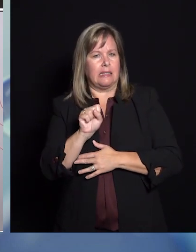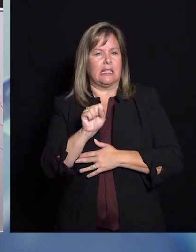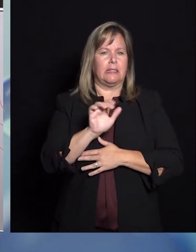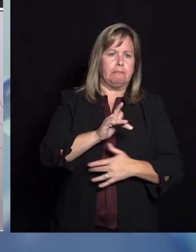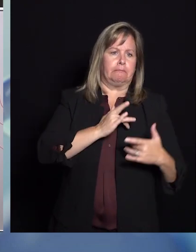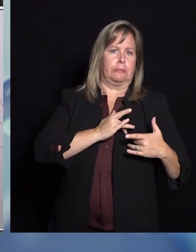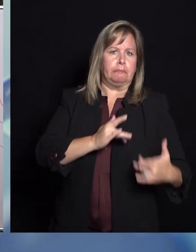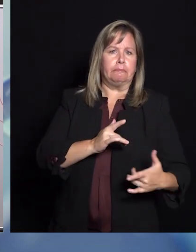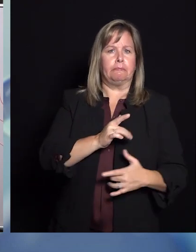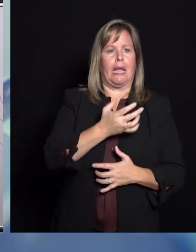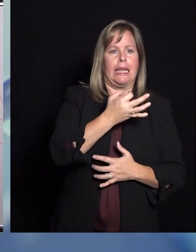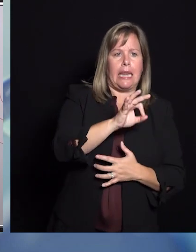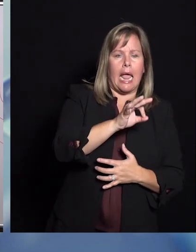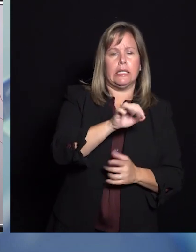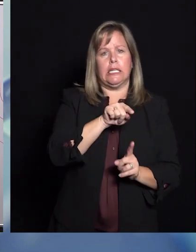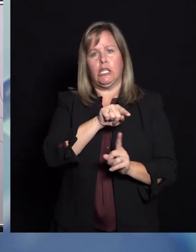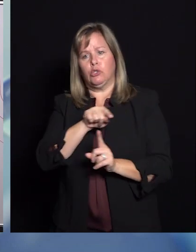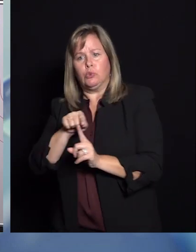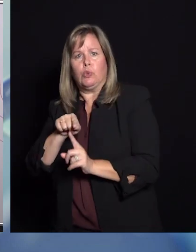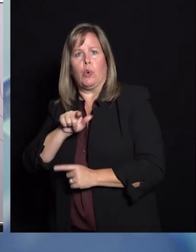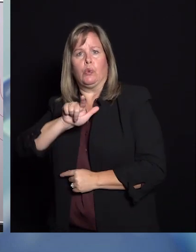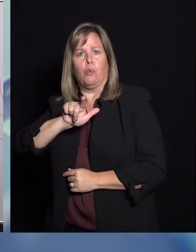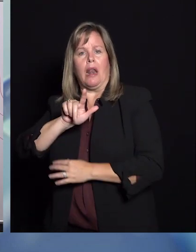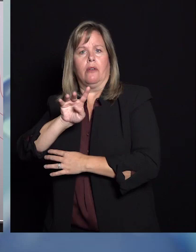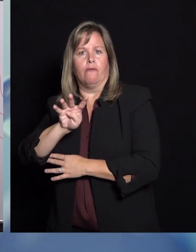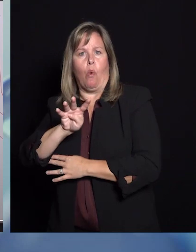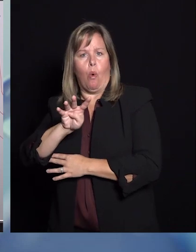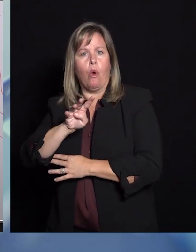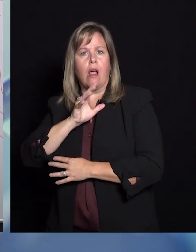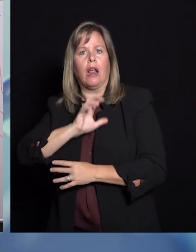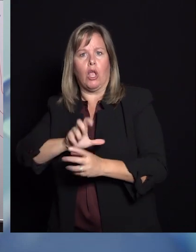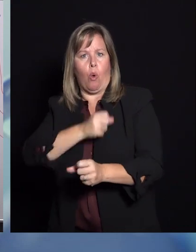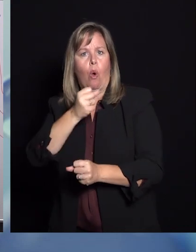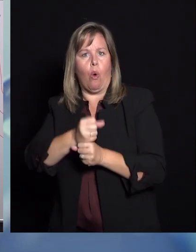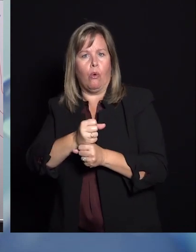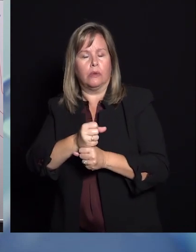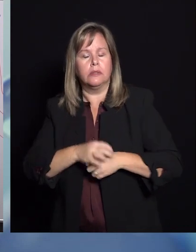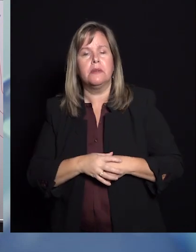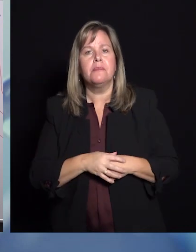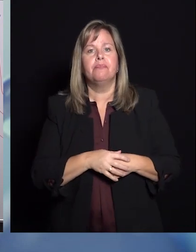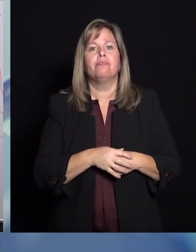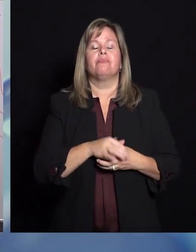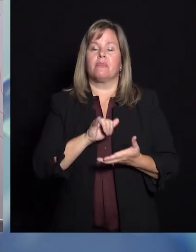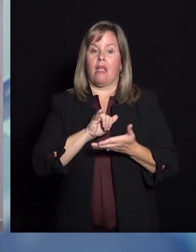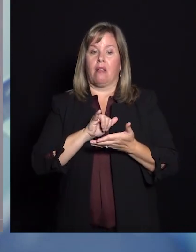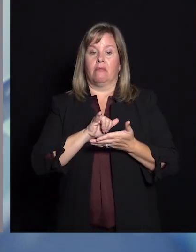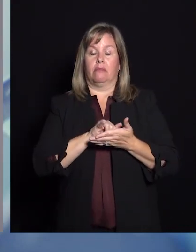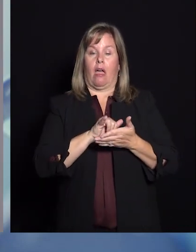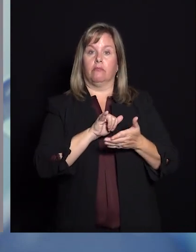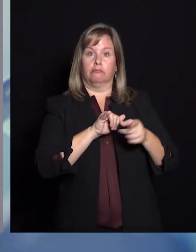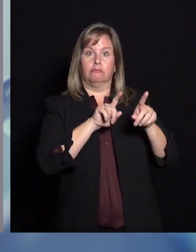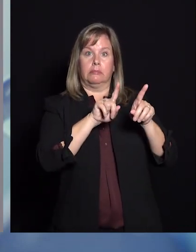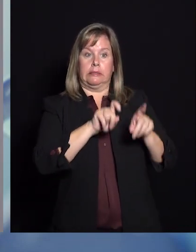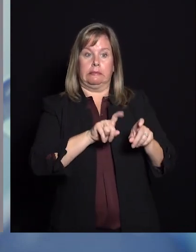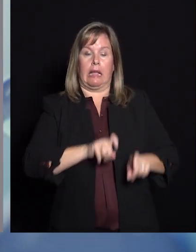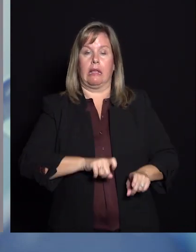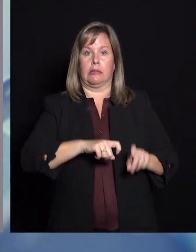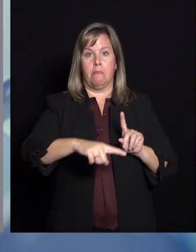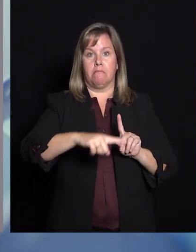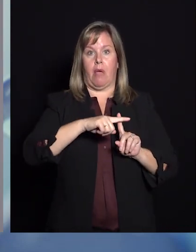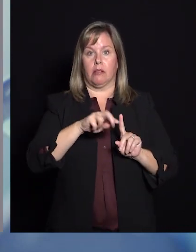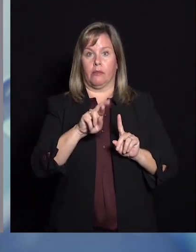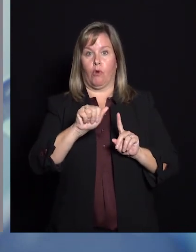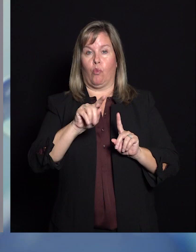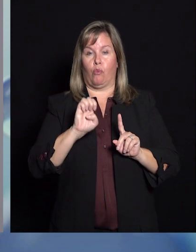people in that 19 to 24 year old age range. And our test positivity rate also